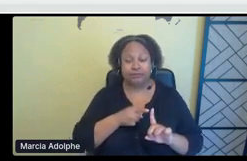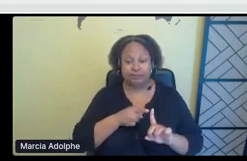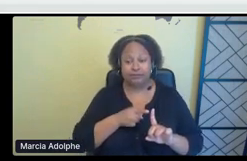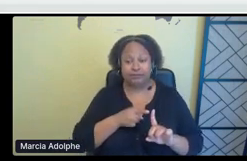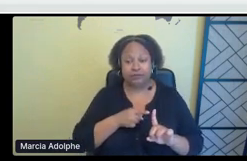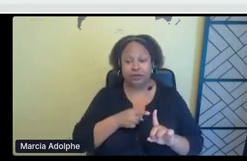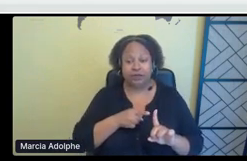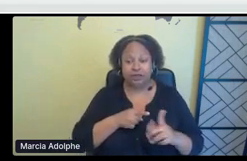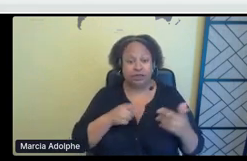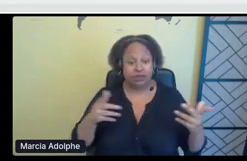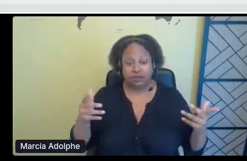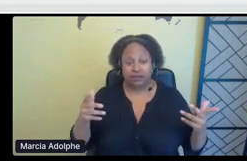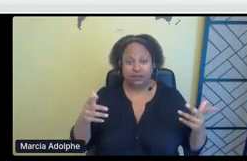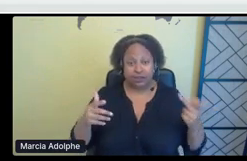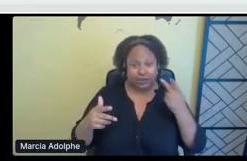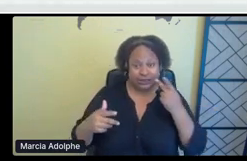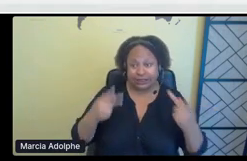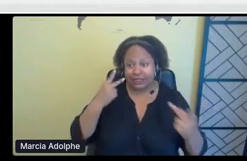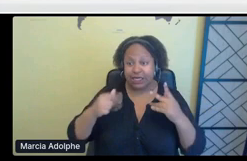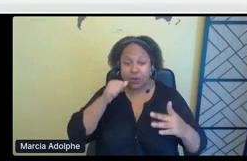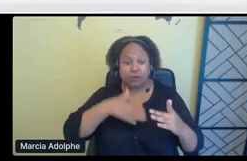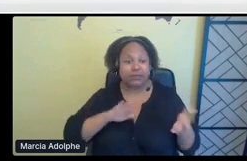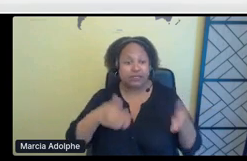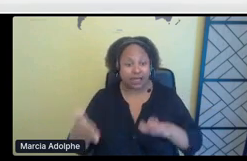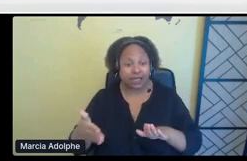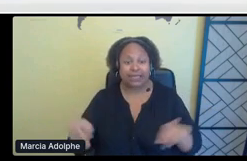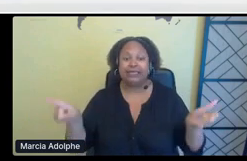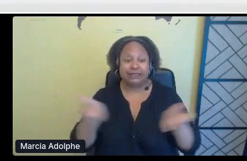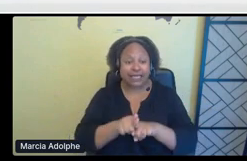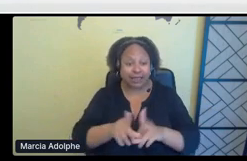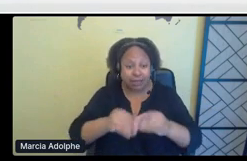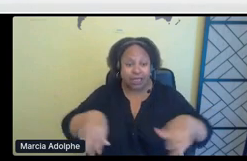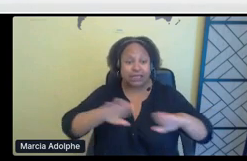not a coincidence that our women are dying just like the land is dying.